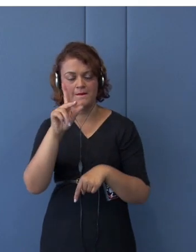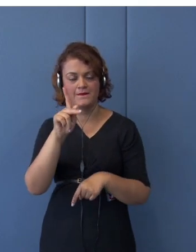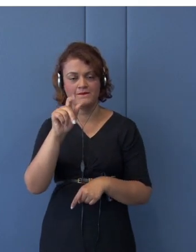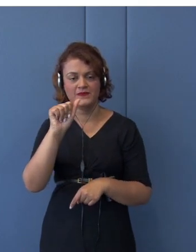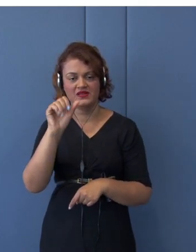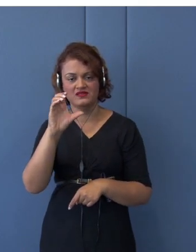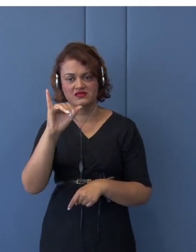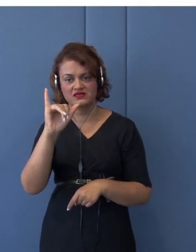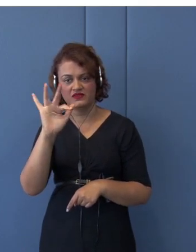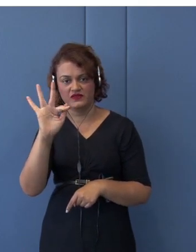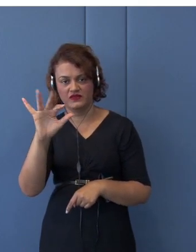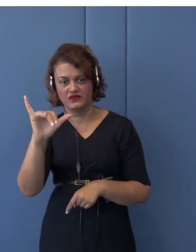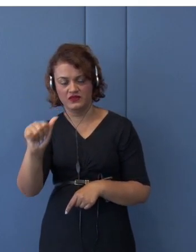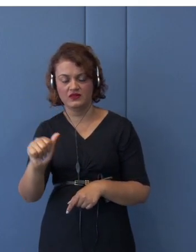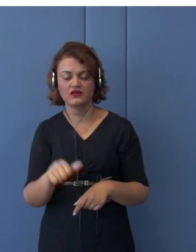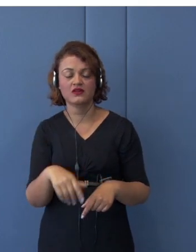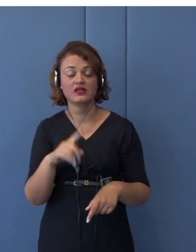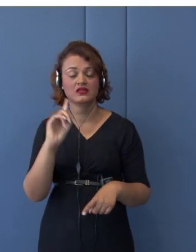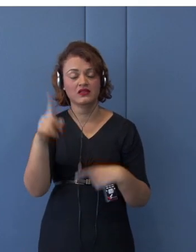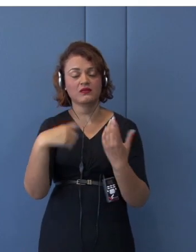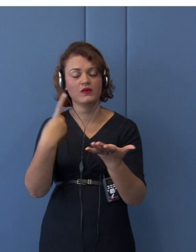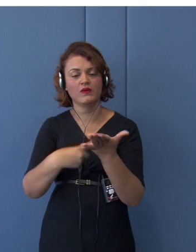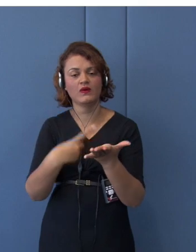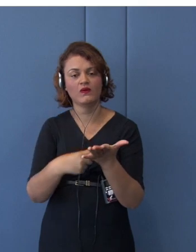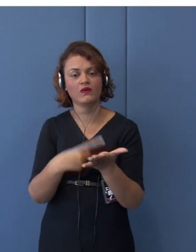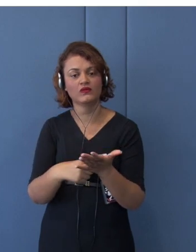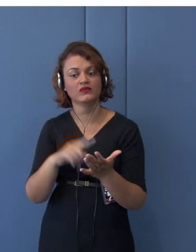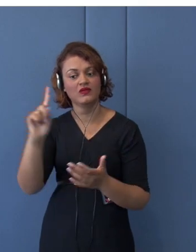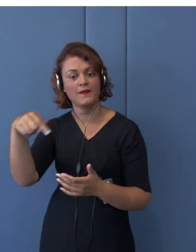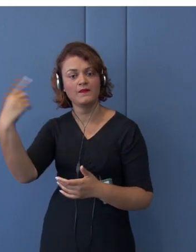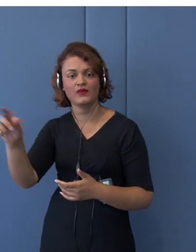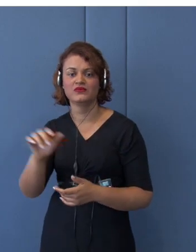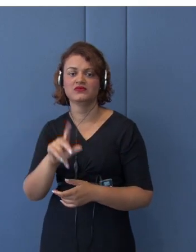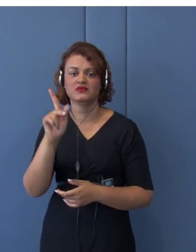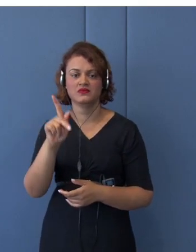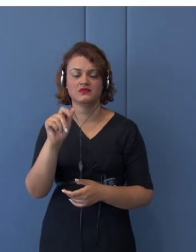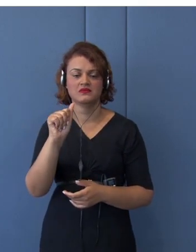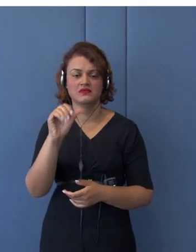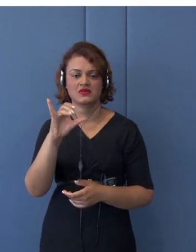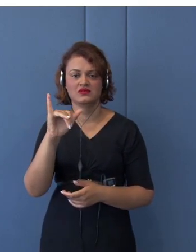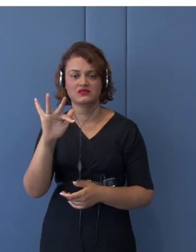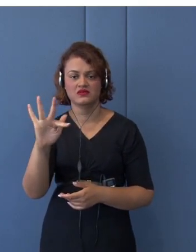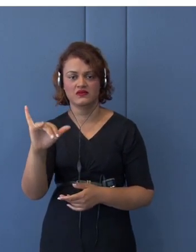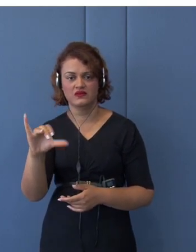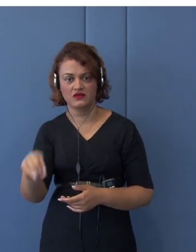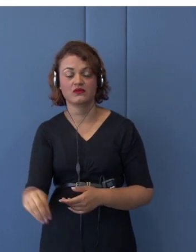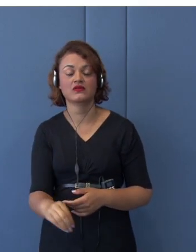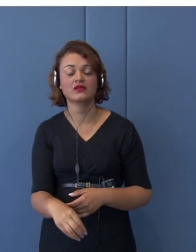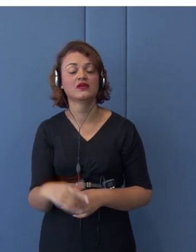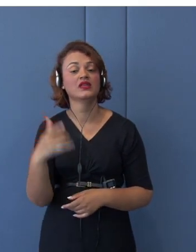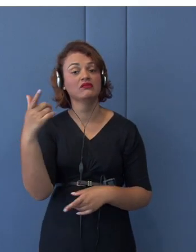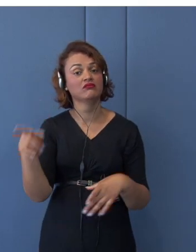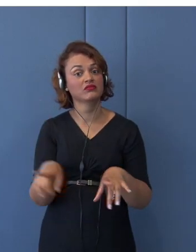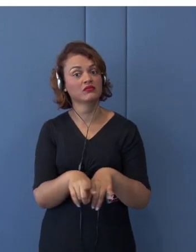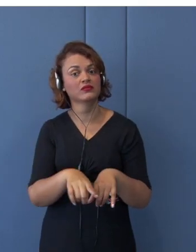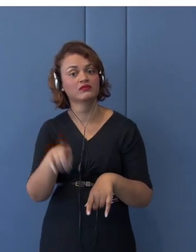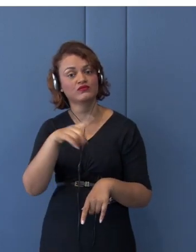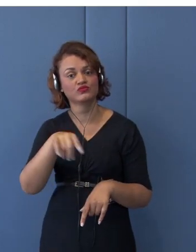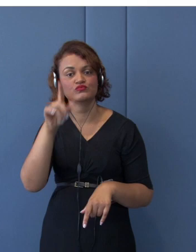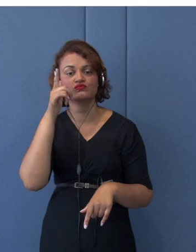EPA have been conceived. And then, we fortunately, you know,